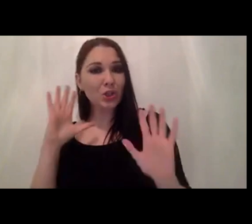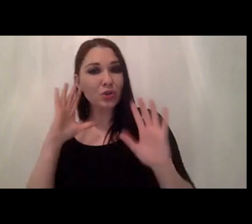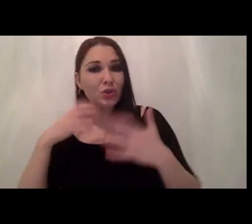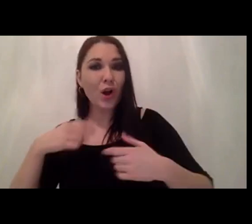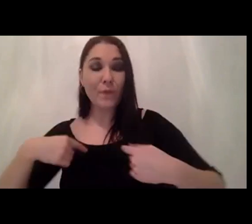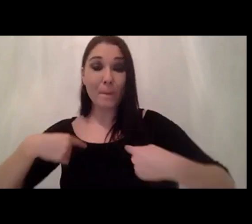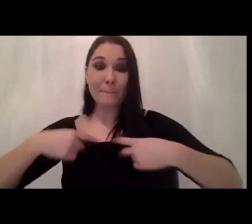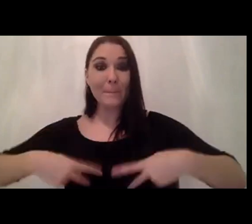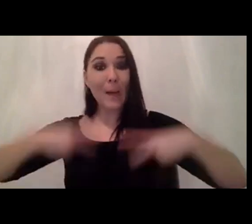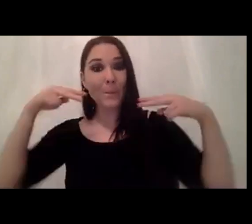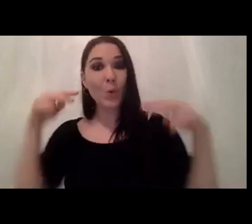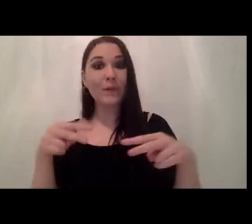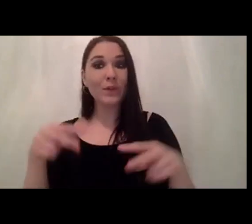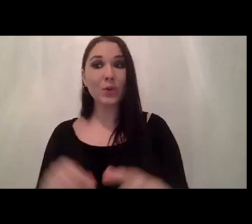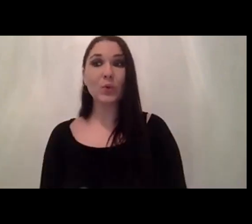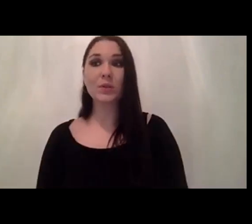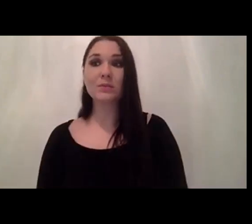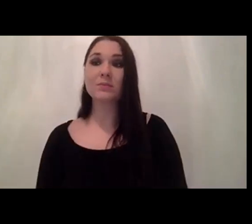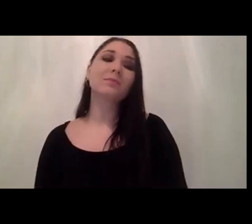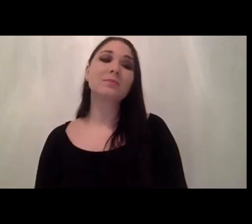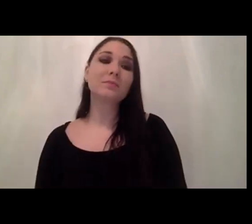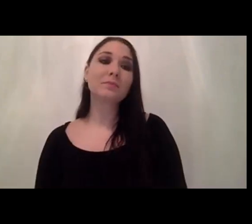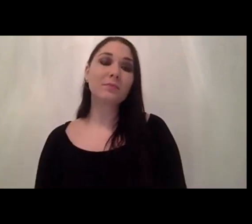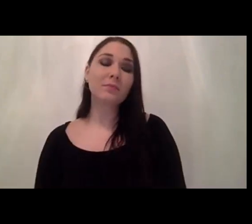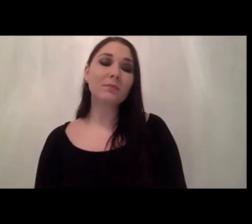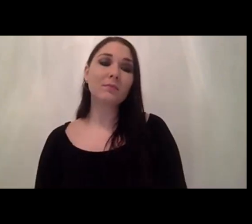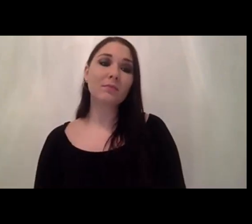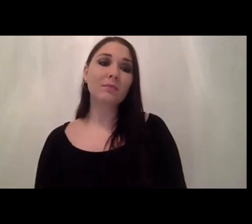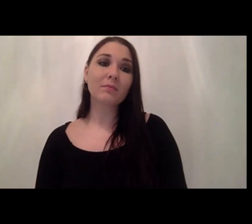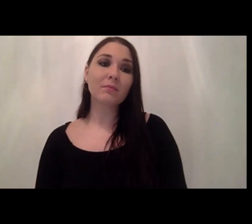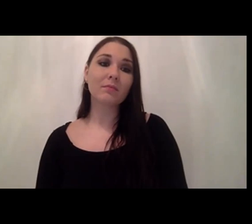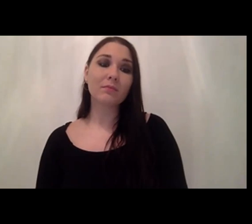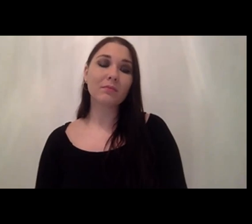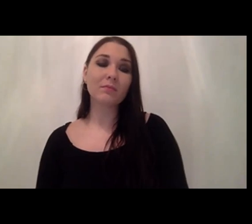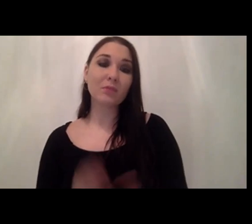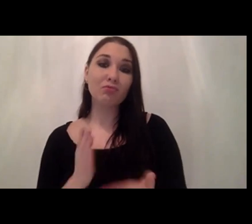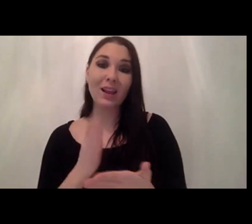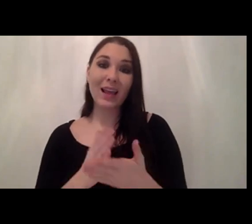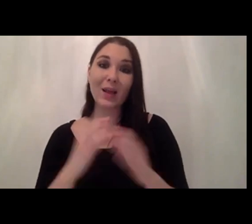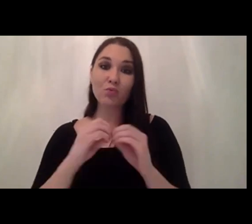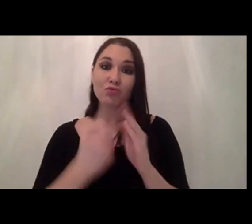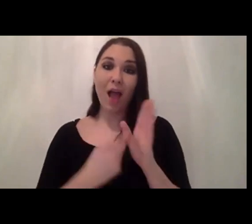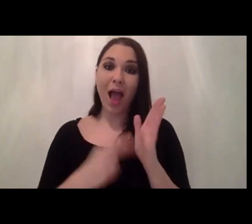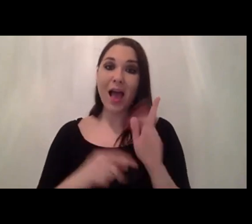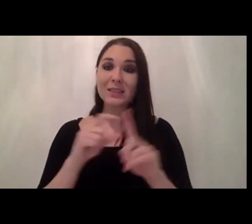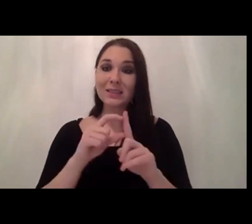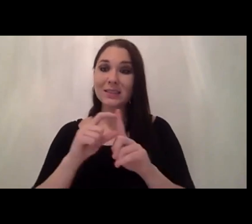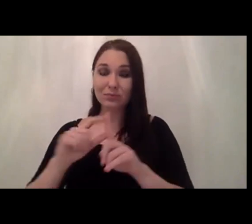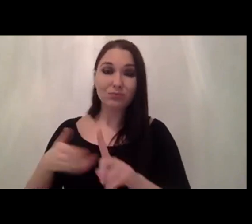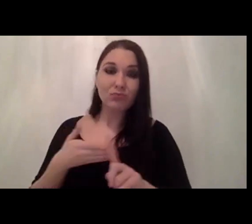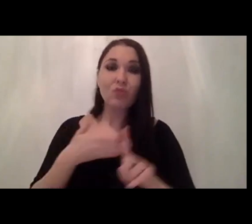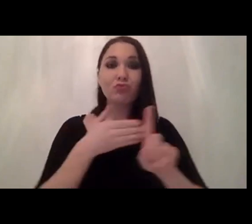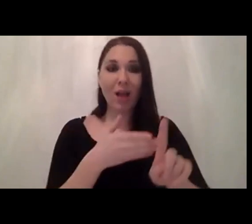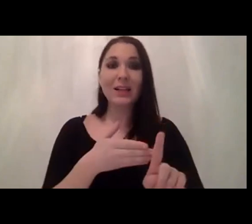um there are several brands uh really pushing in the right direction you know um